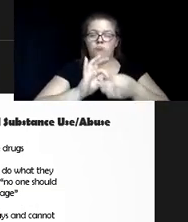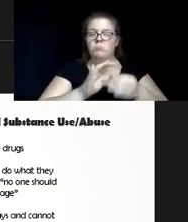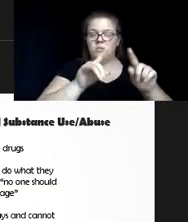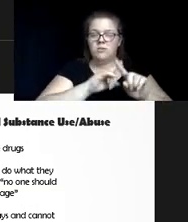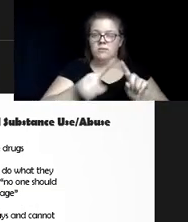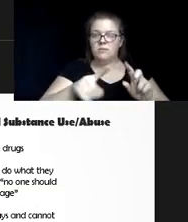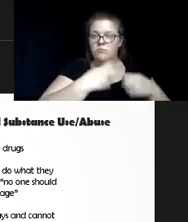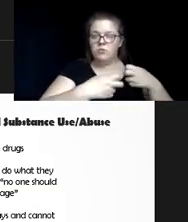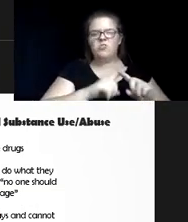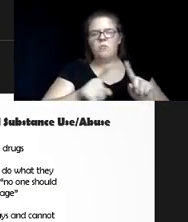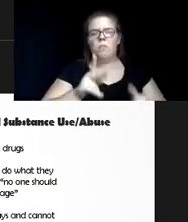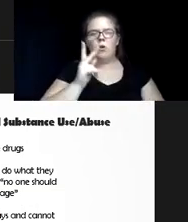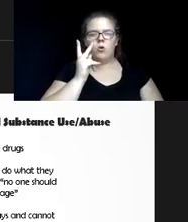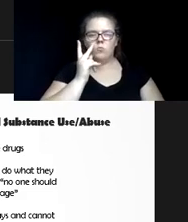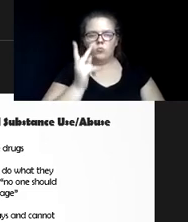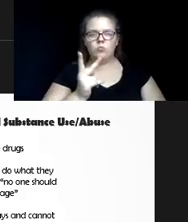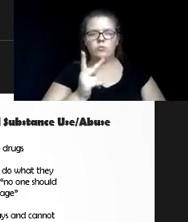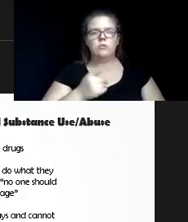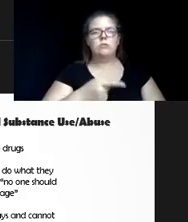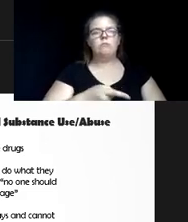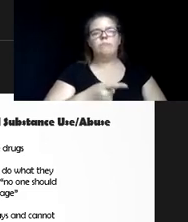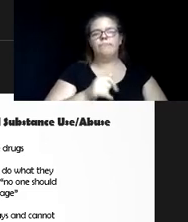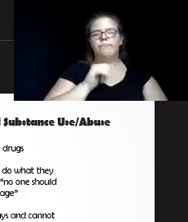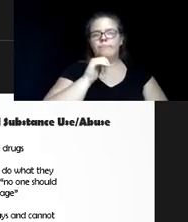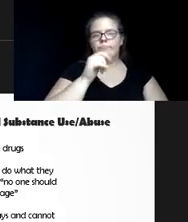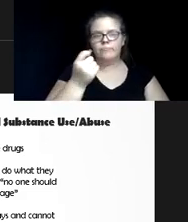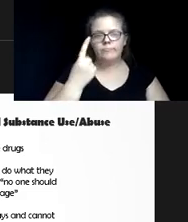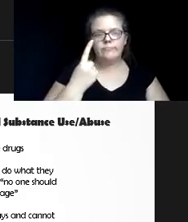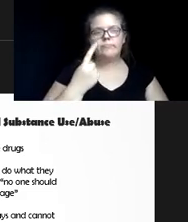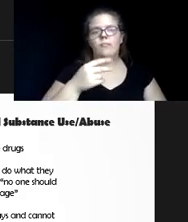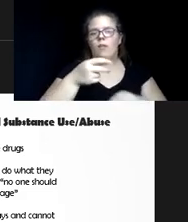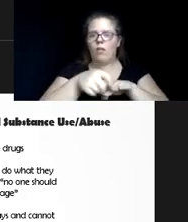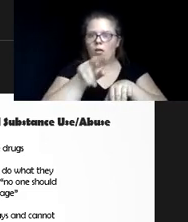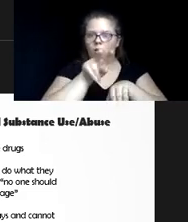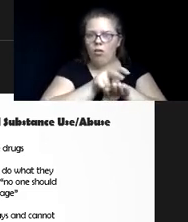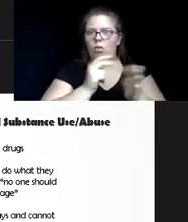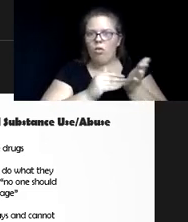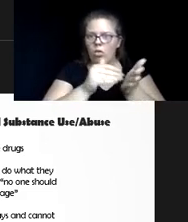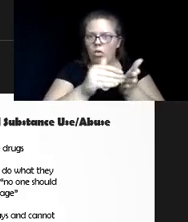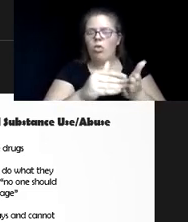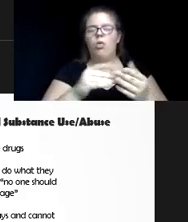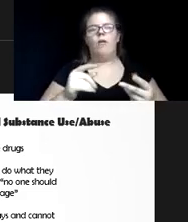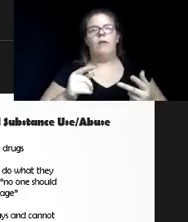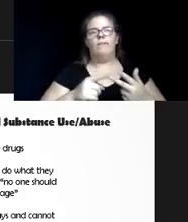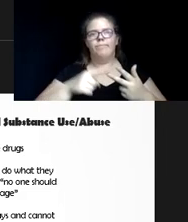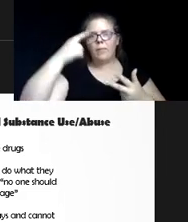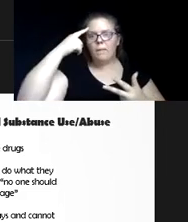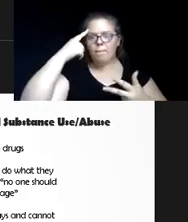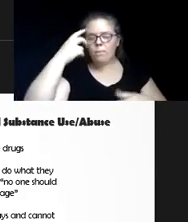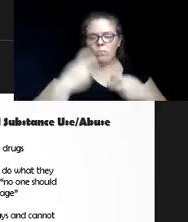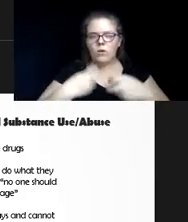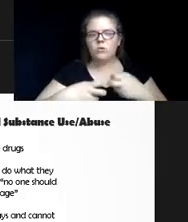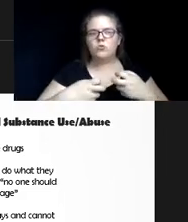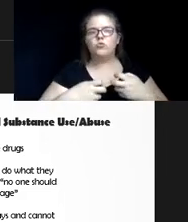see some of these things like incontinence, increase of falls with injuries, memory issues, depression or